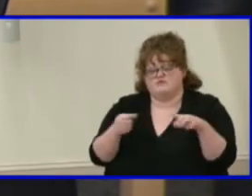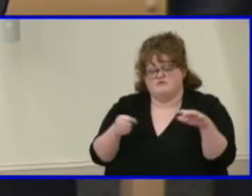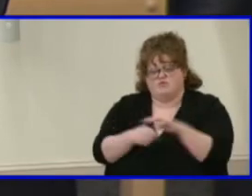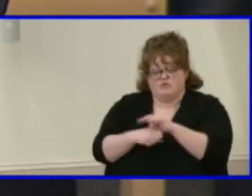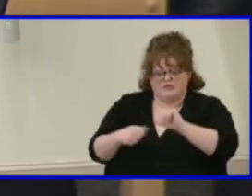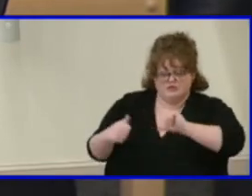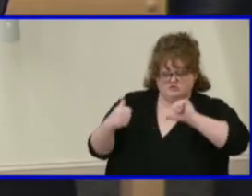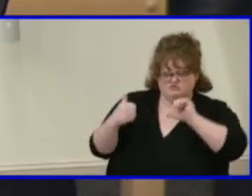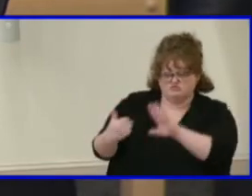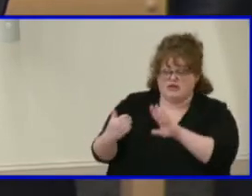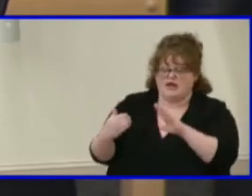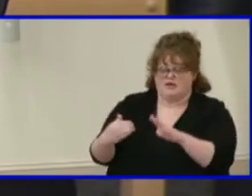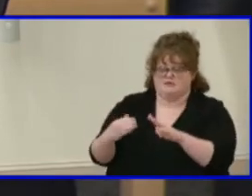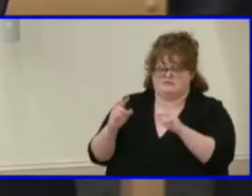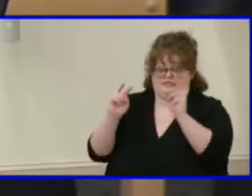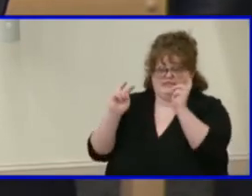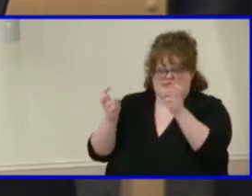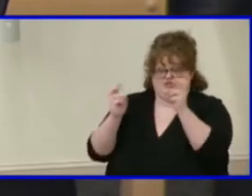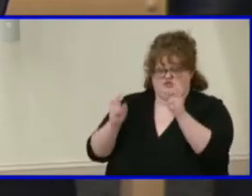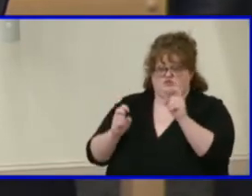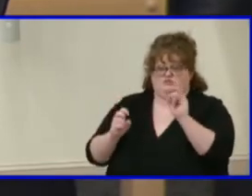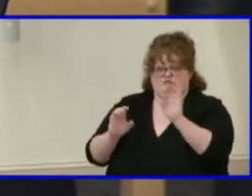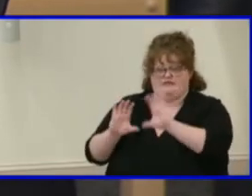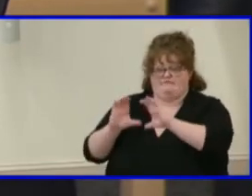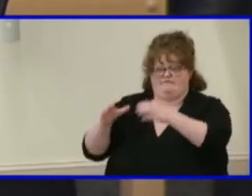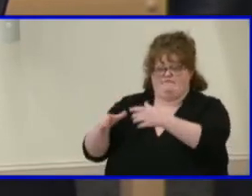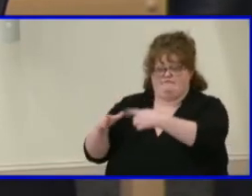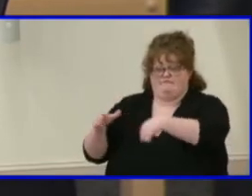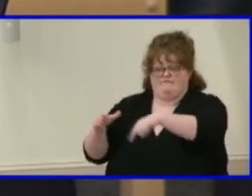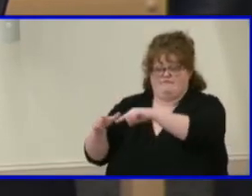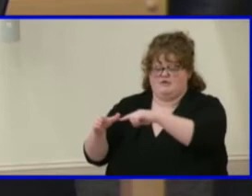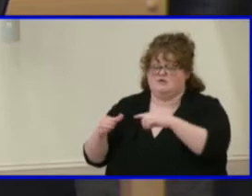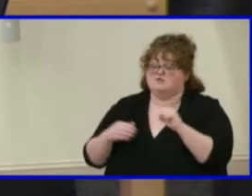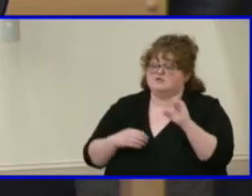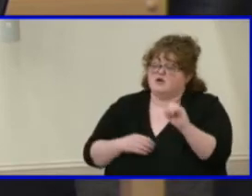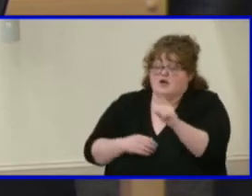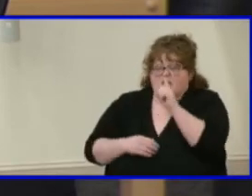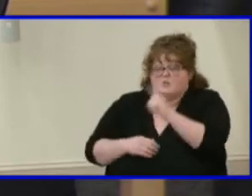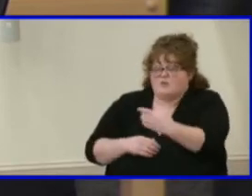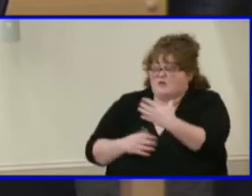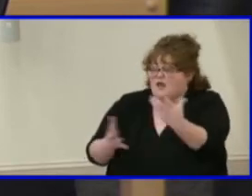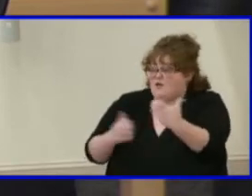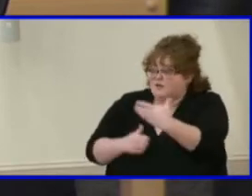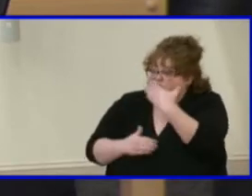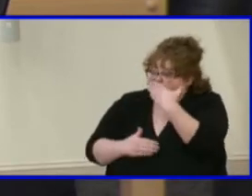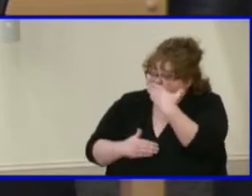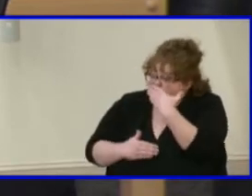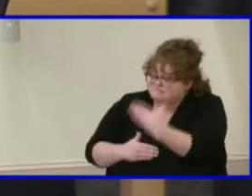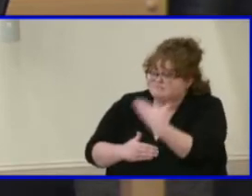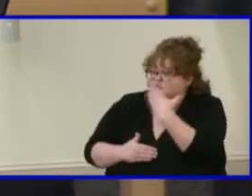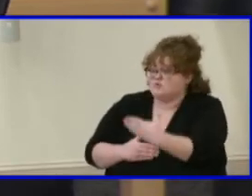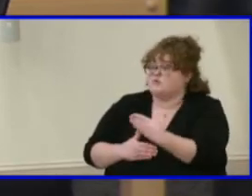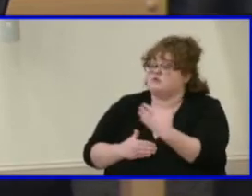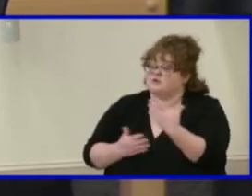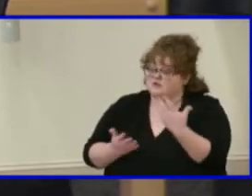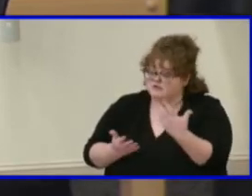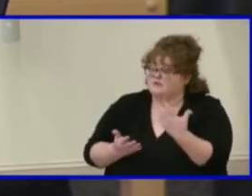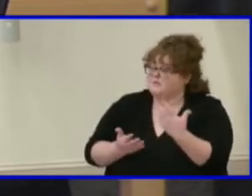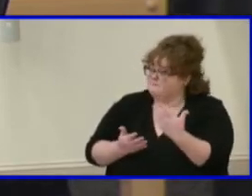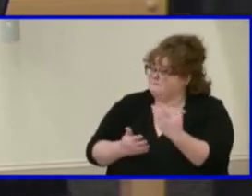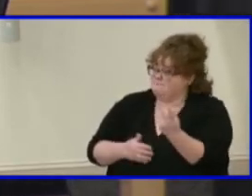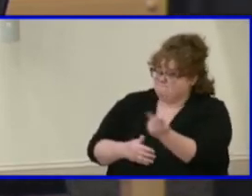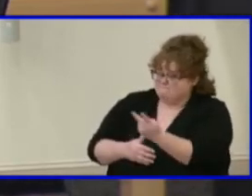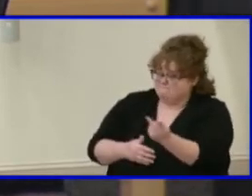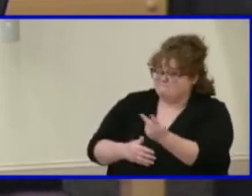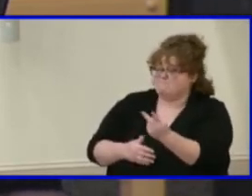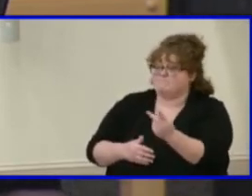And I just want to say from the bottom of my heart, thank you, Ms. Connolly, Mr. DeSalt, your